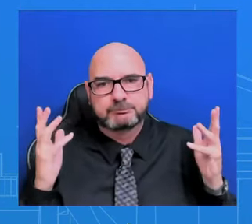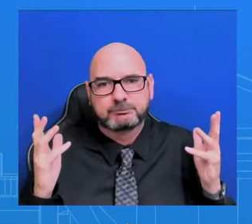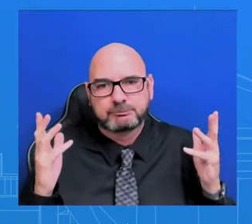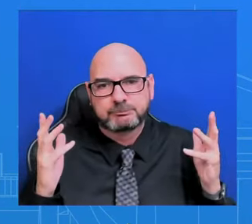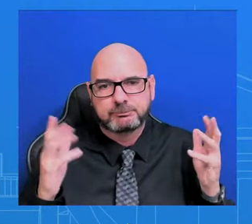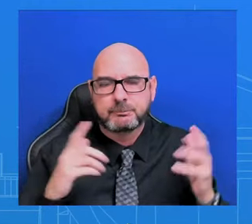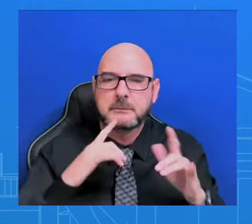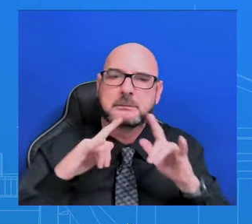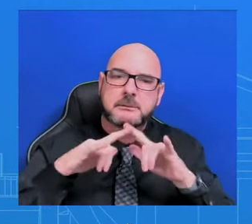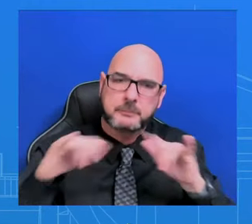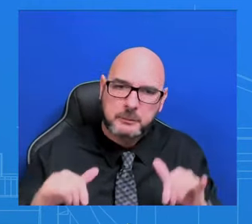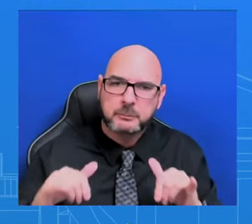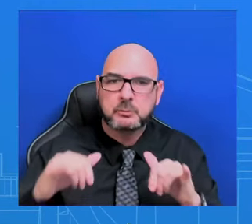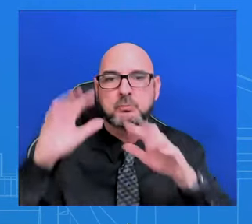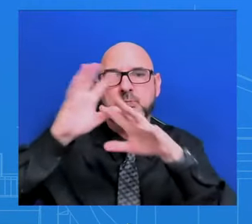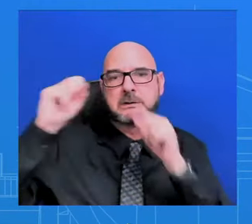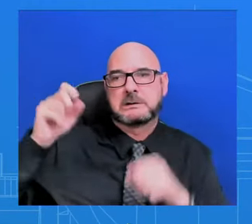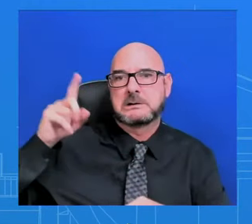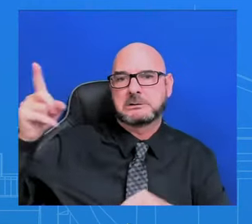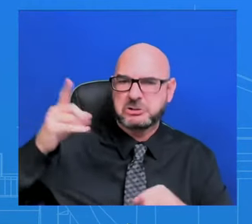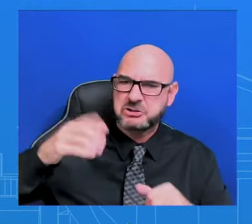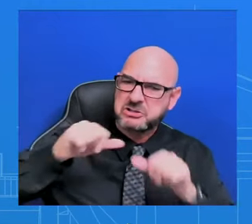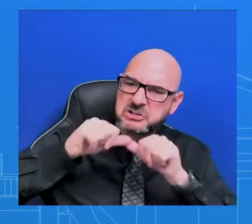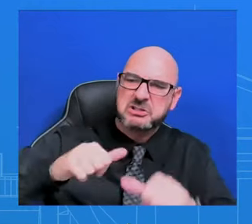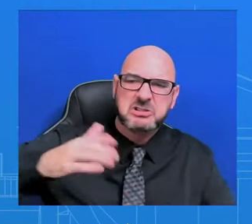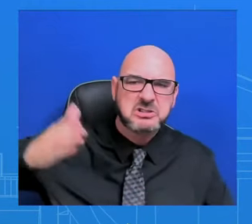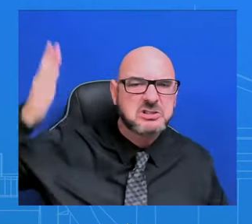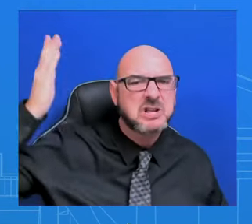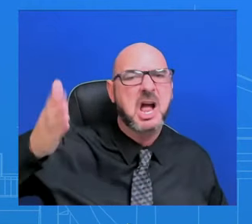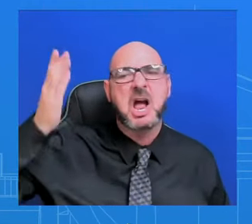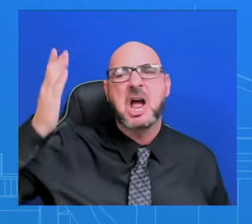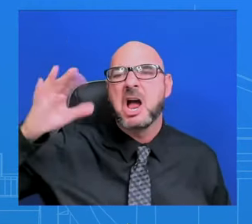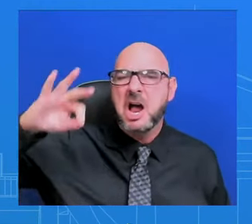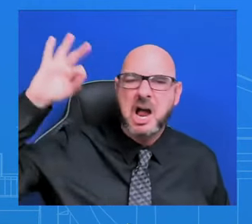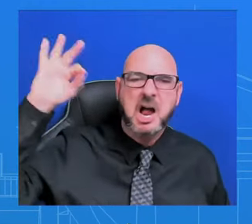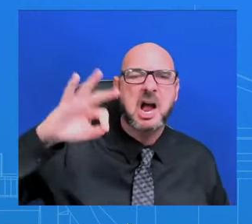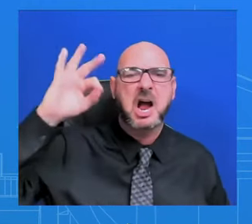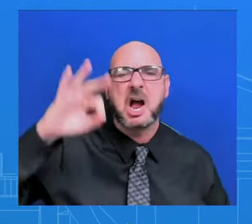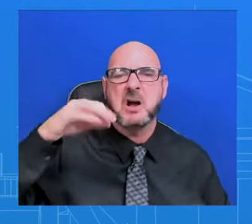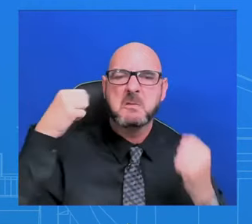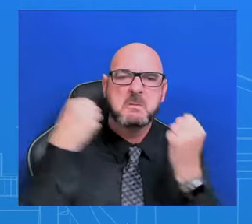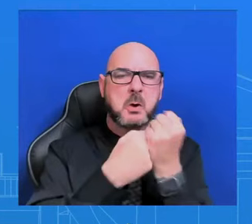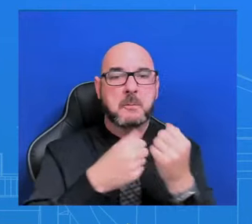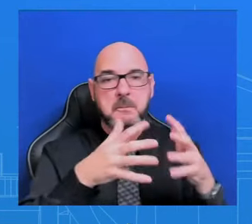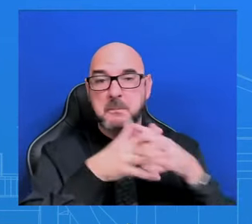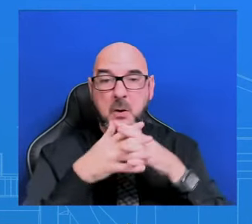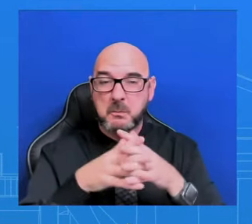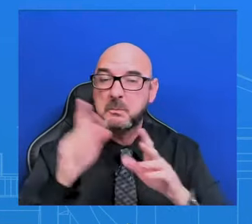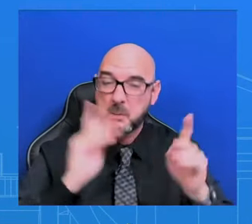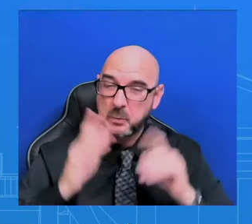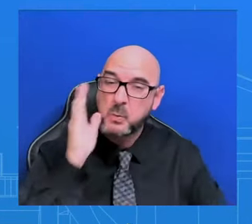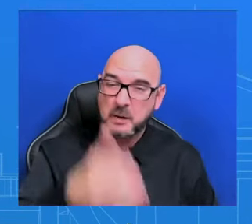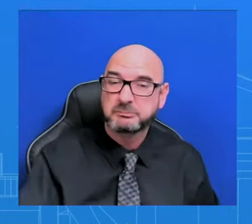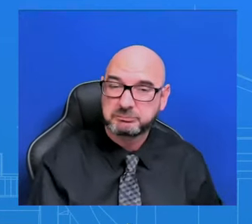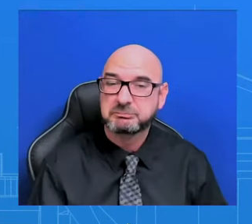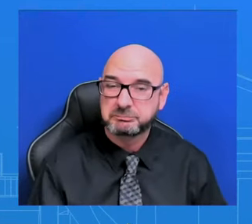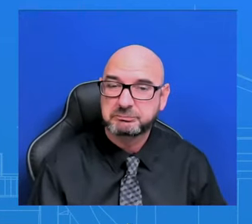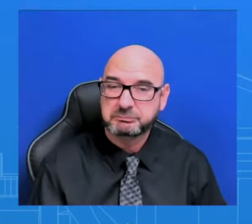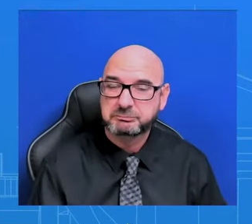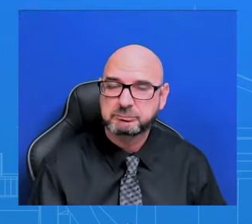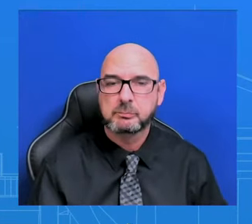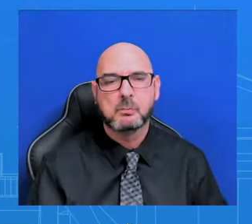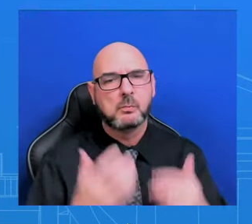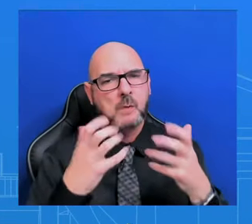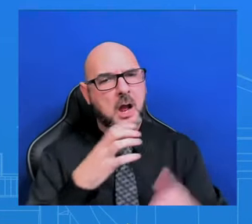call on that. And so, that's what we want to see. In order to truly deal with this issue, we have to see legislation in Congress. And that is just